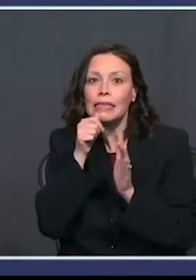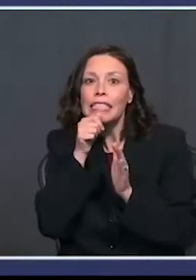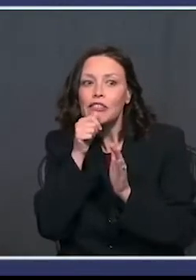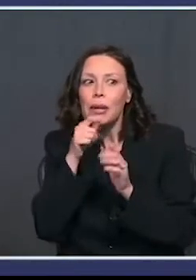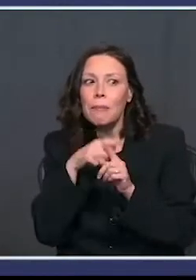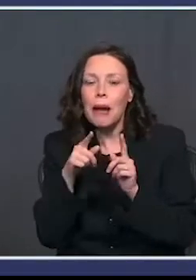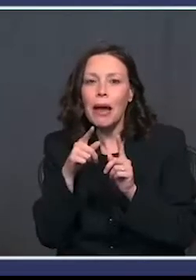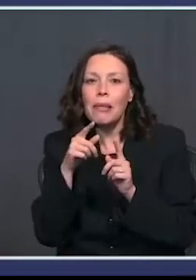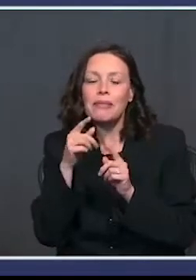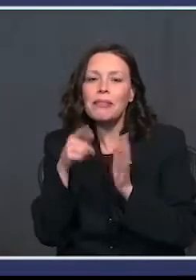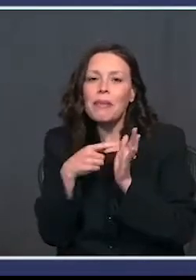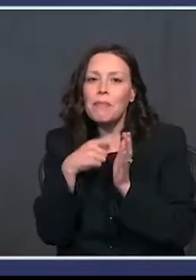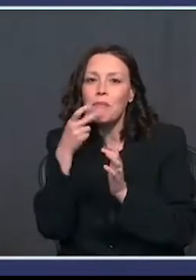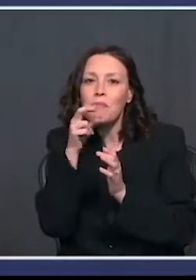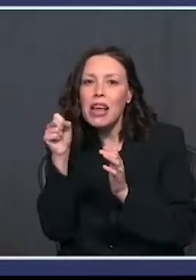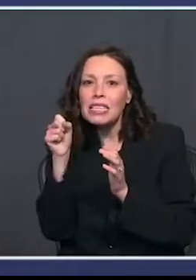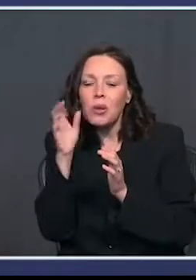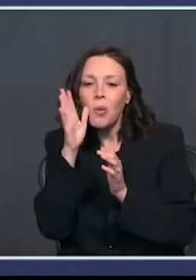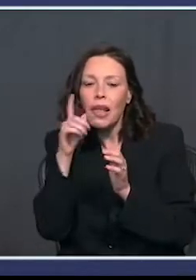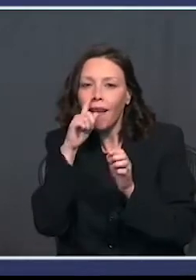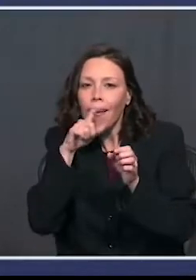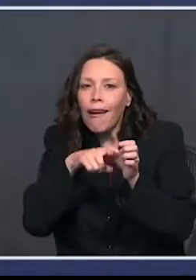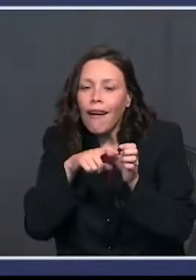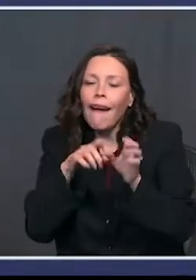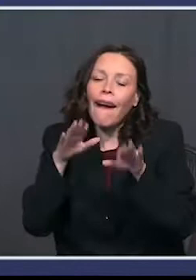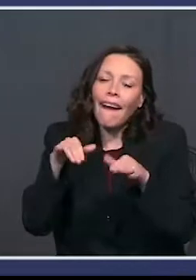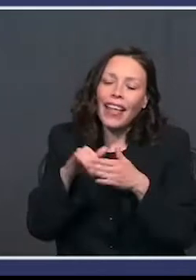occasion, Mike, the press will break in, which is fine too.